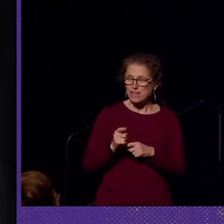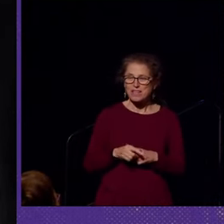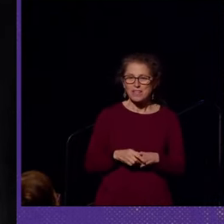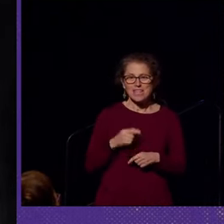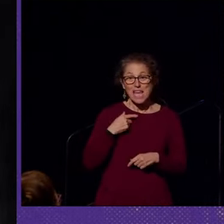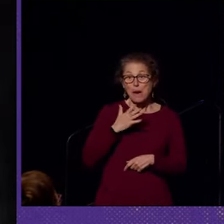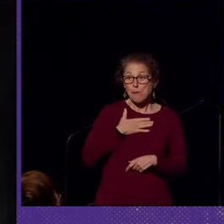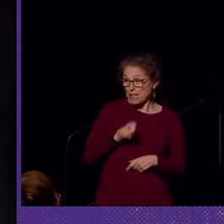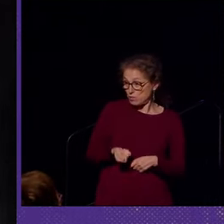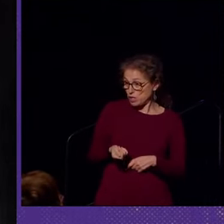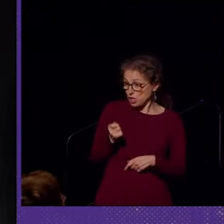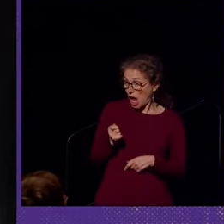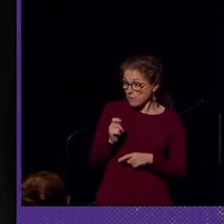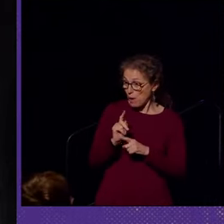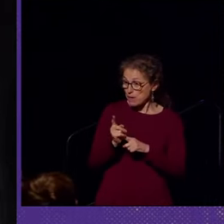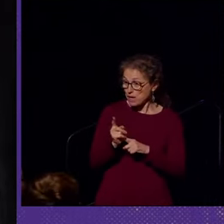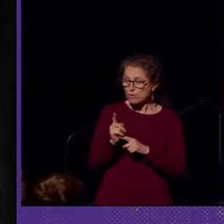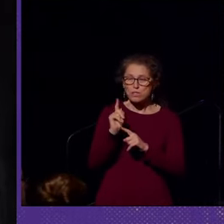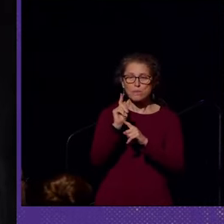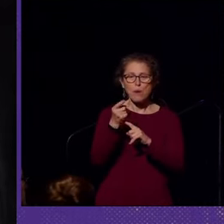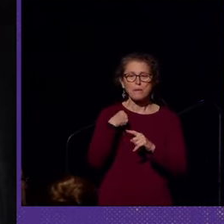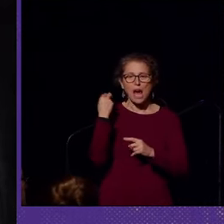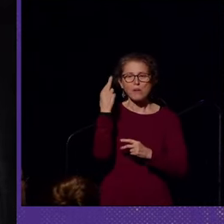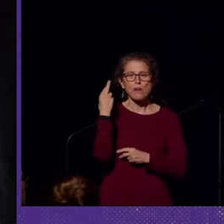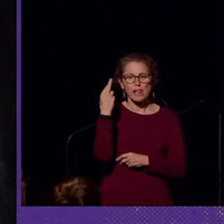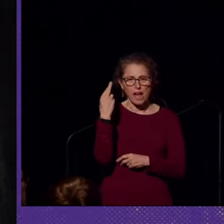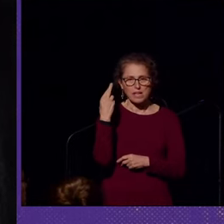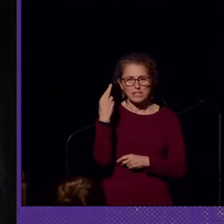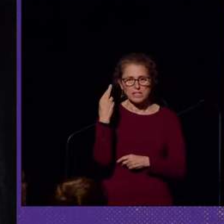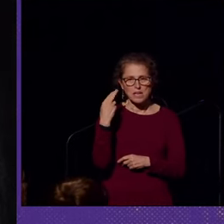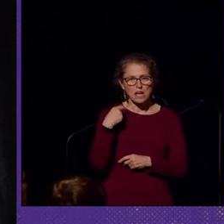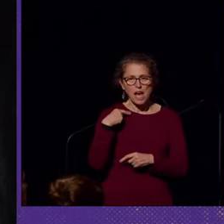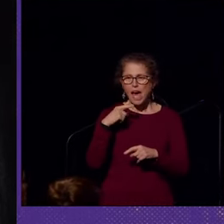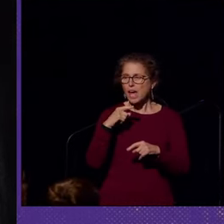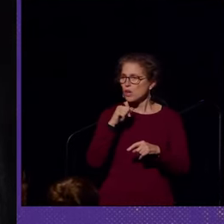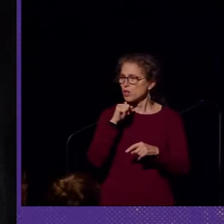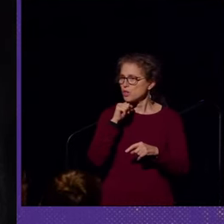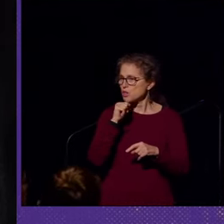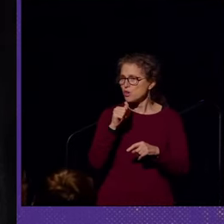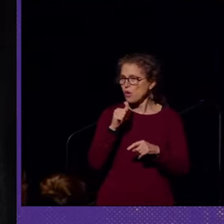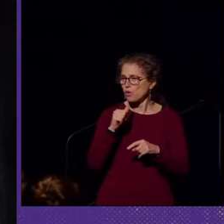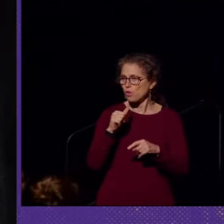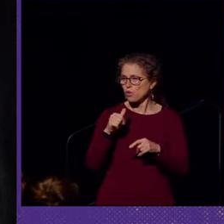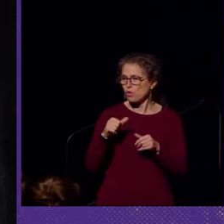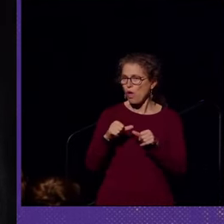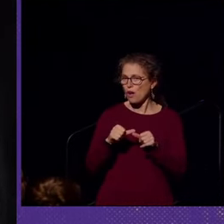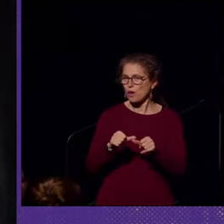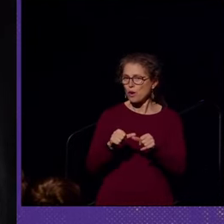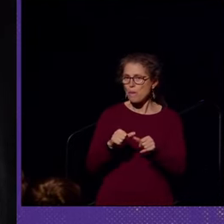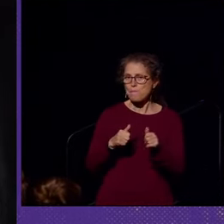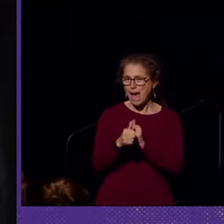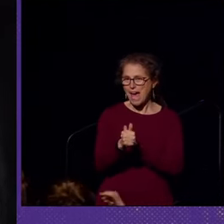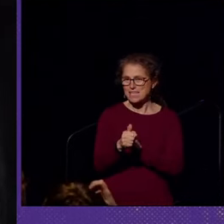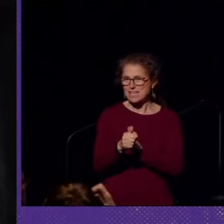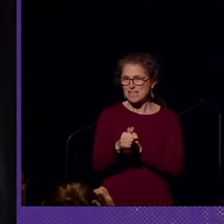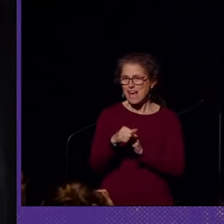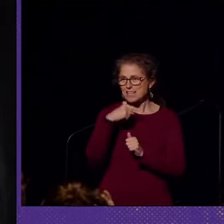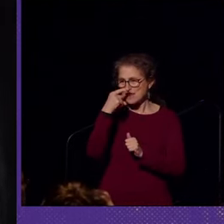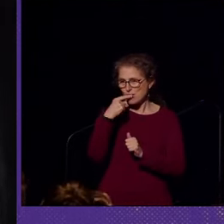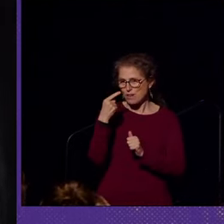switch-on moment was the moment I realized I could no longer pass a hearing with my digital hearing aids.